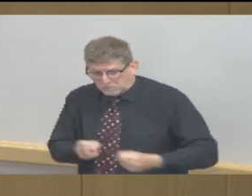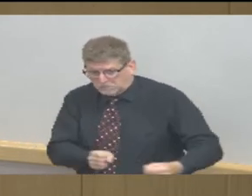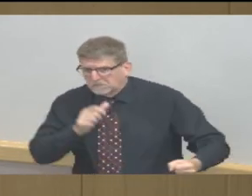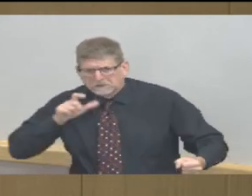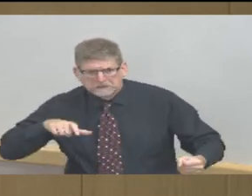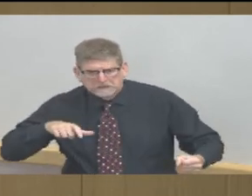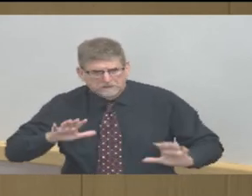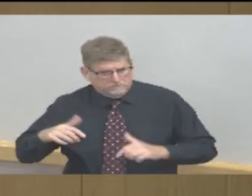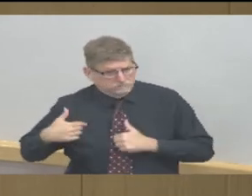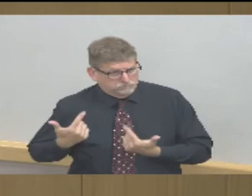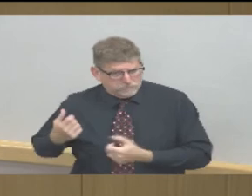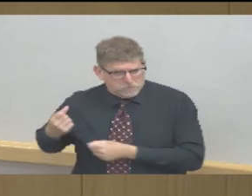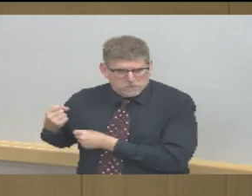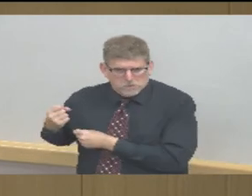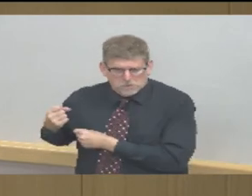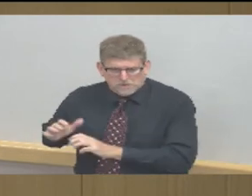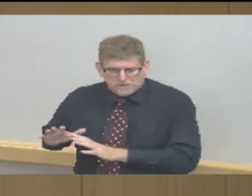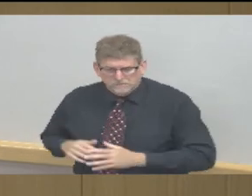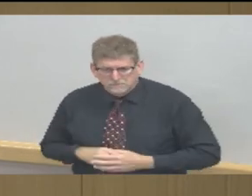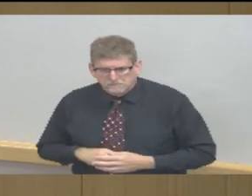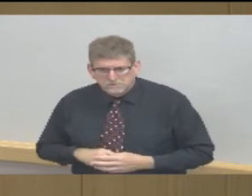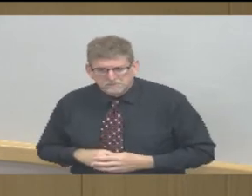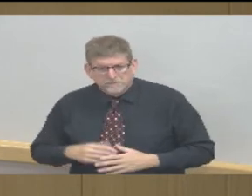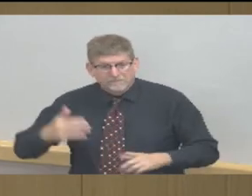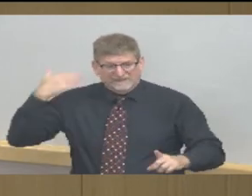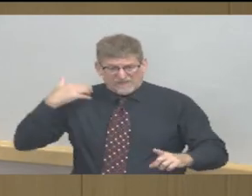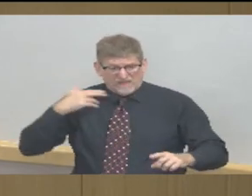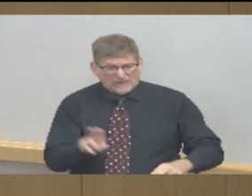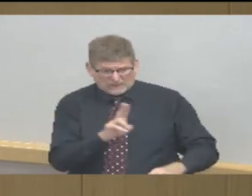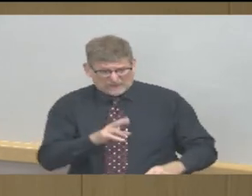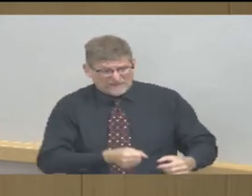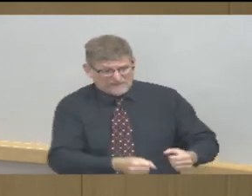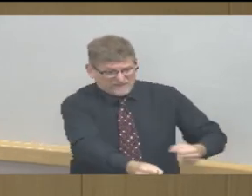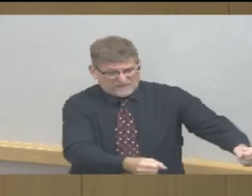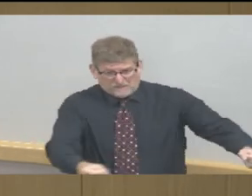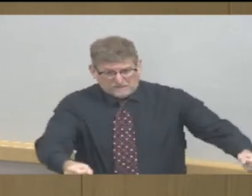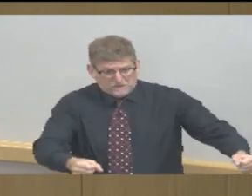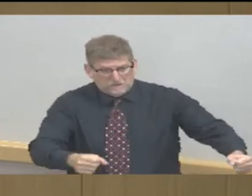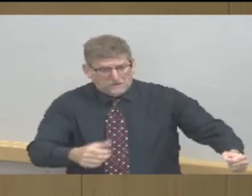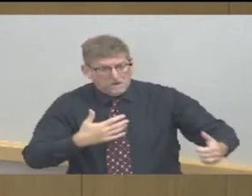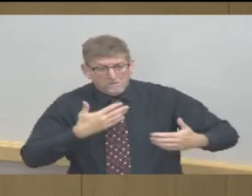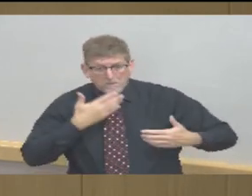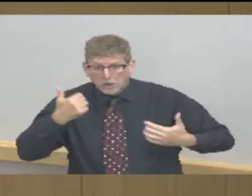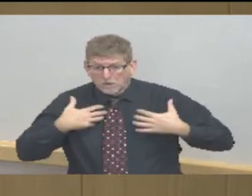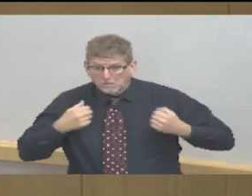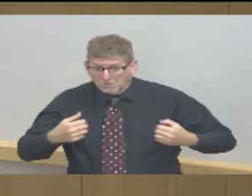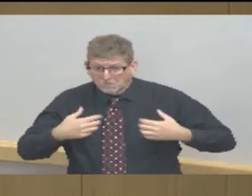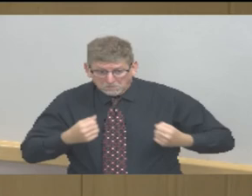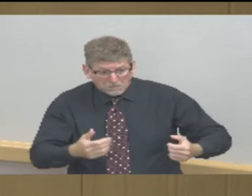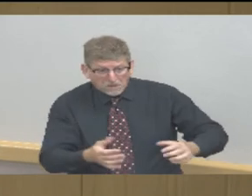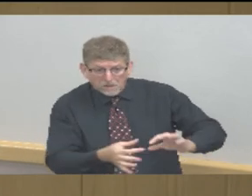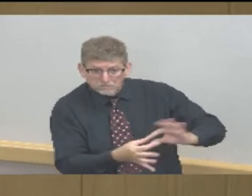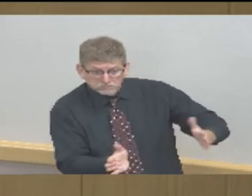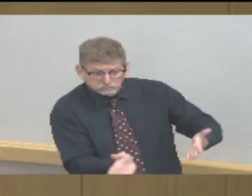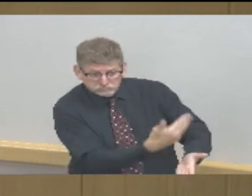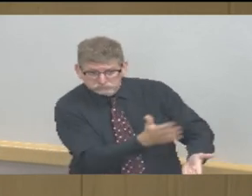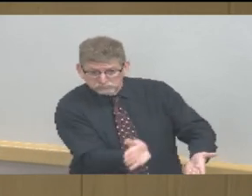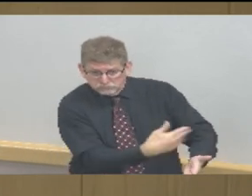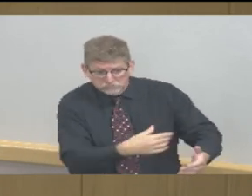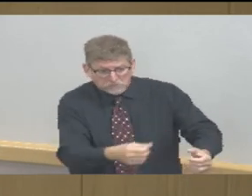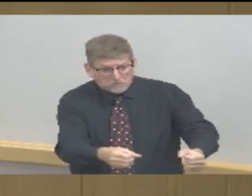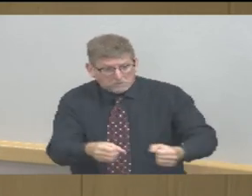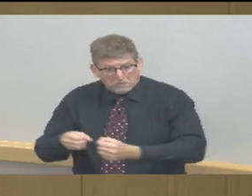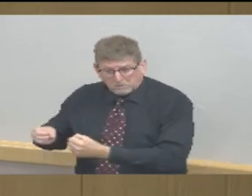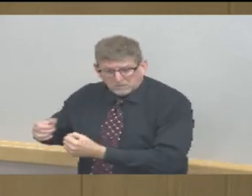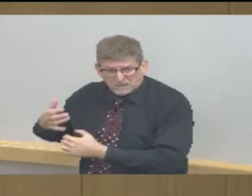we do have four individuals who were investigating who are on the ventilator but just to kind of give an update of where we're at currently